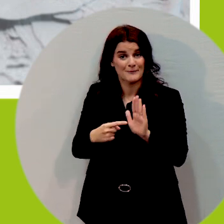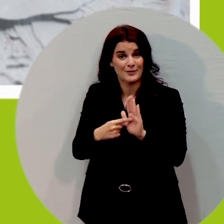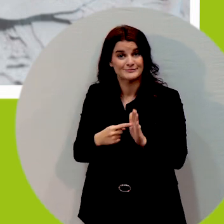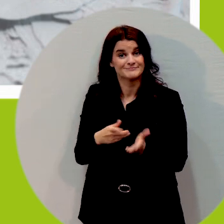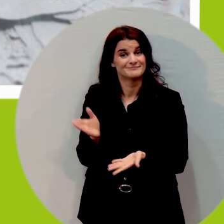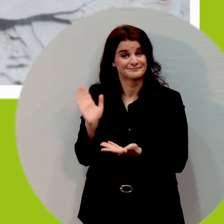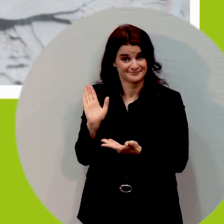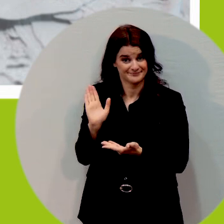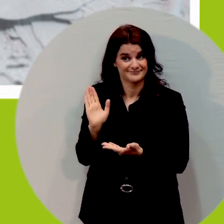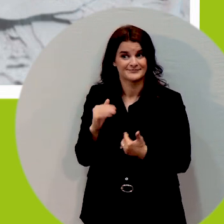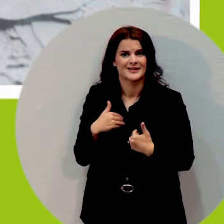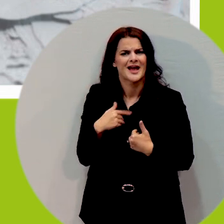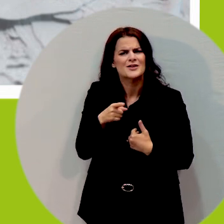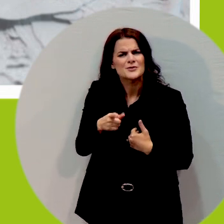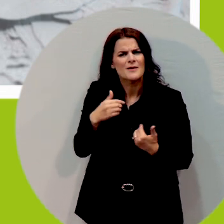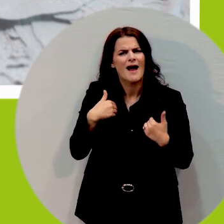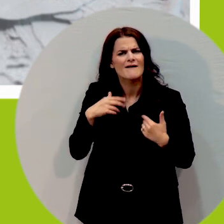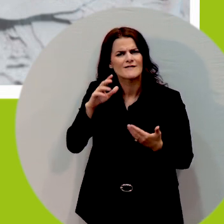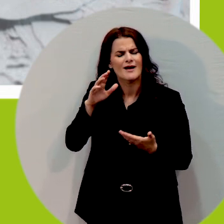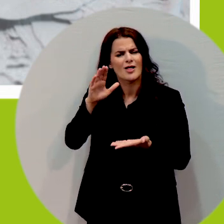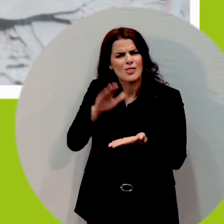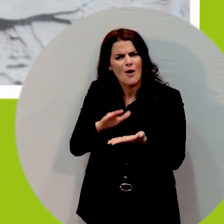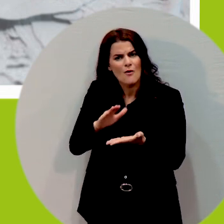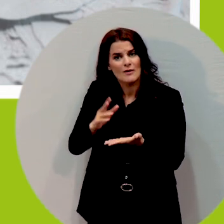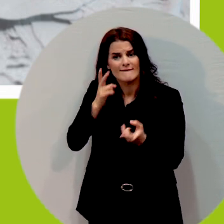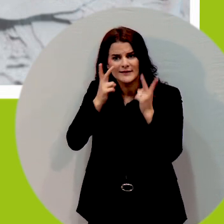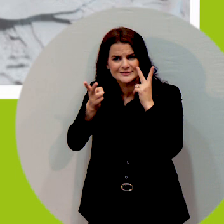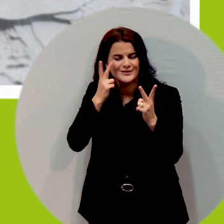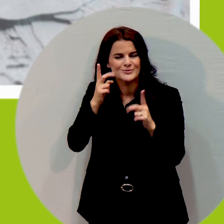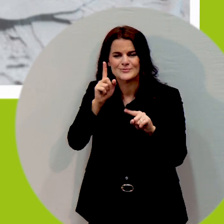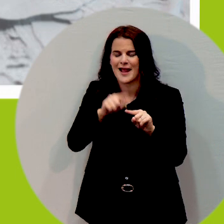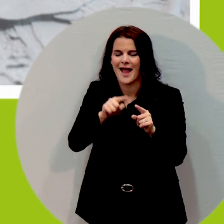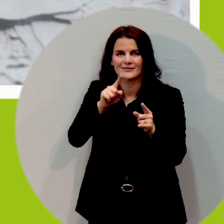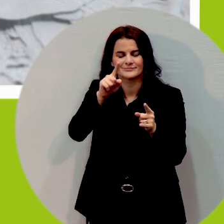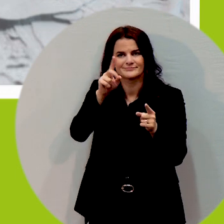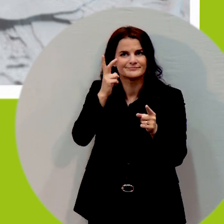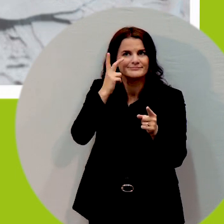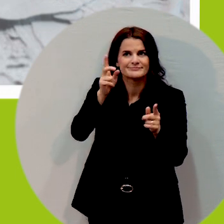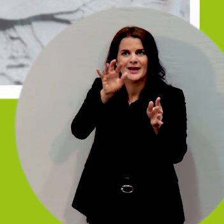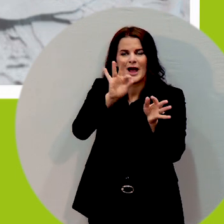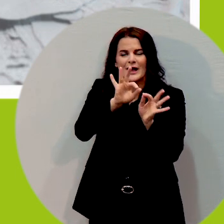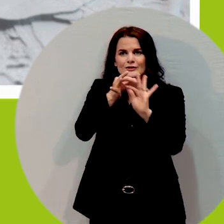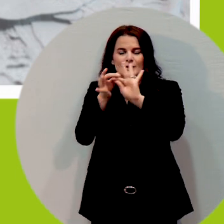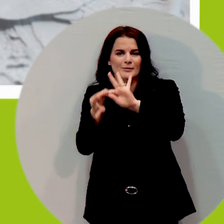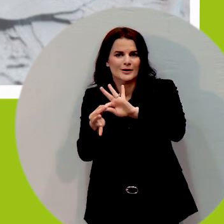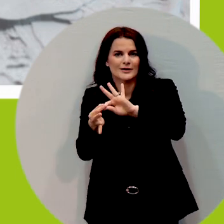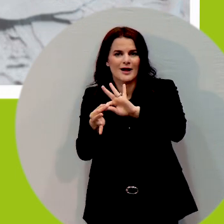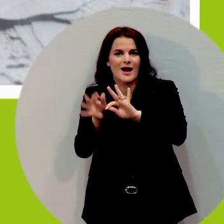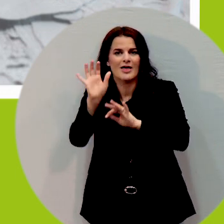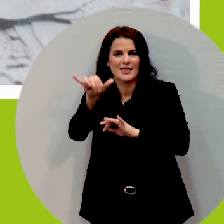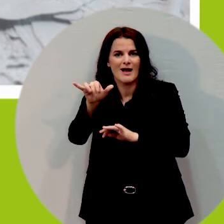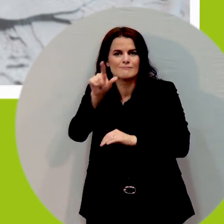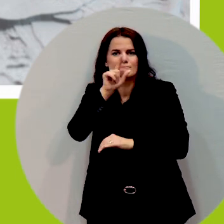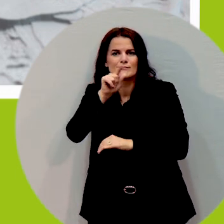uh what this bird shape is so let's provide it in tactile form let's make this accessible